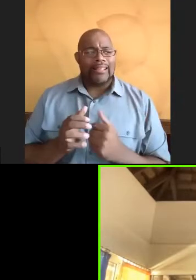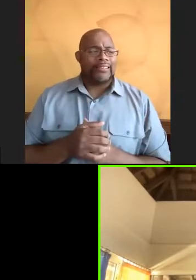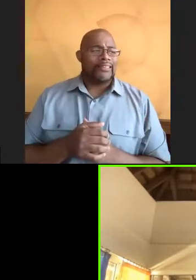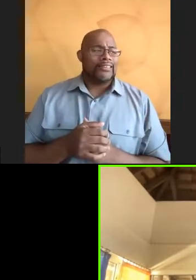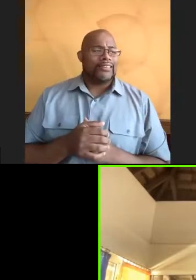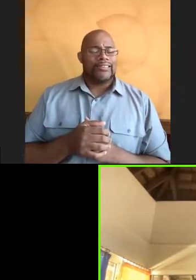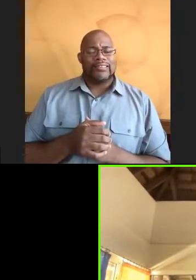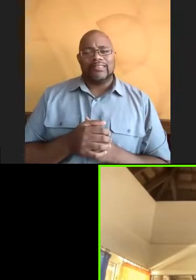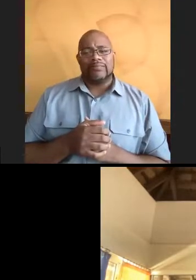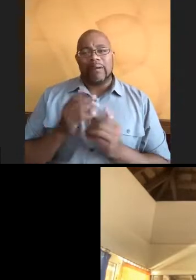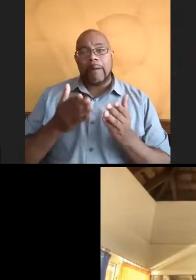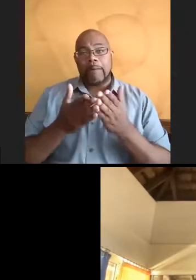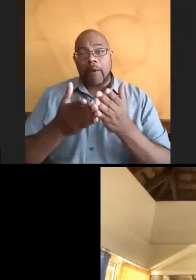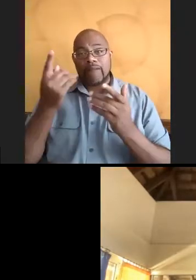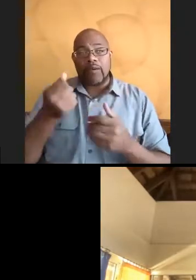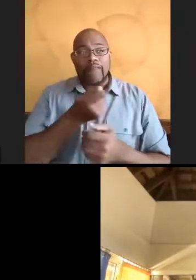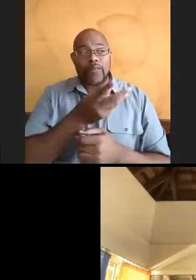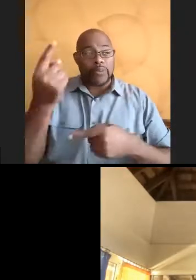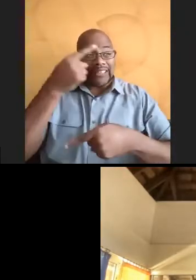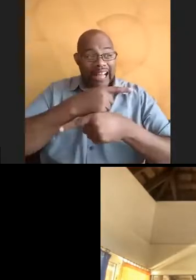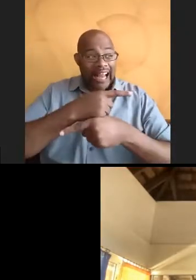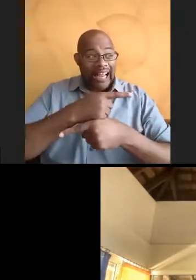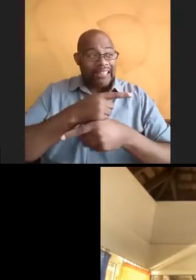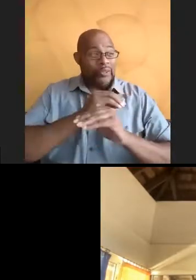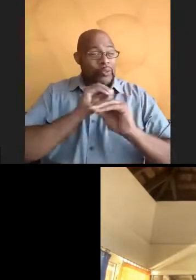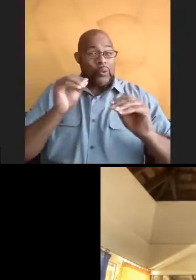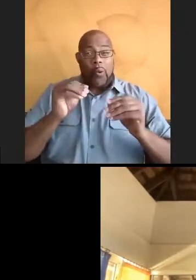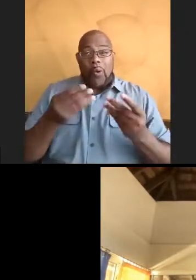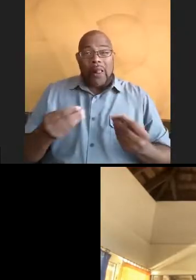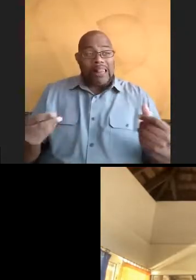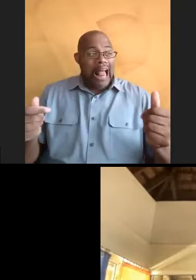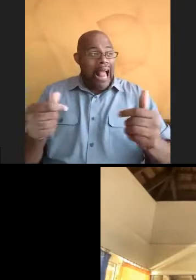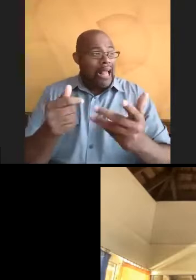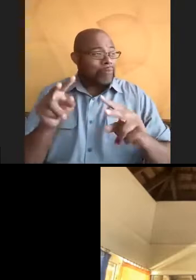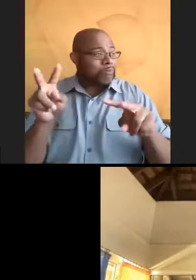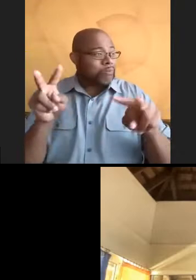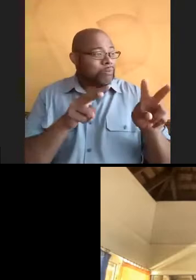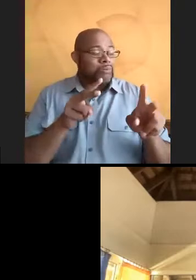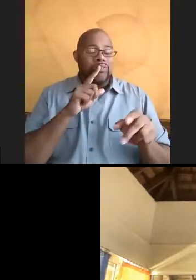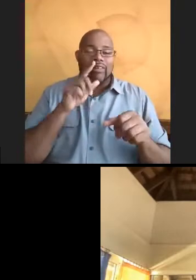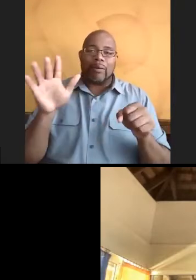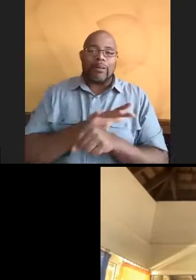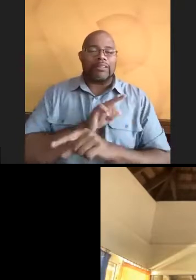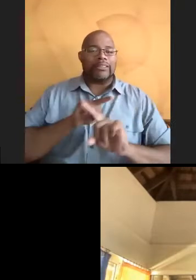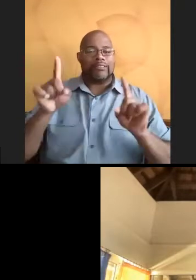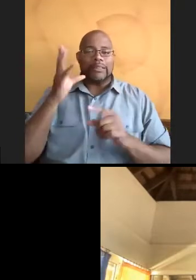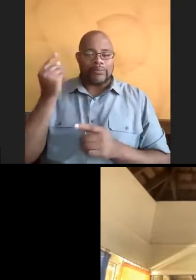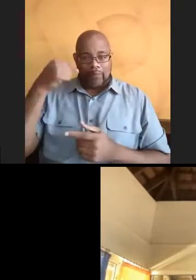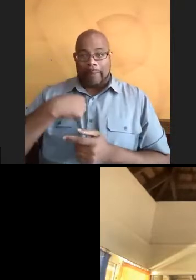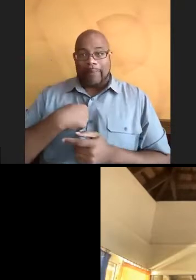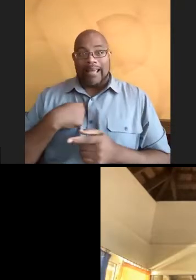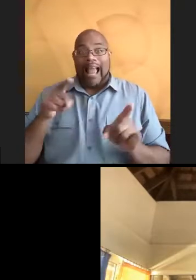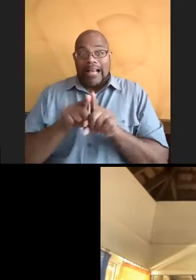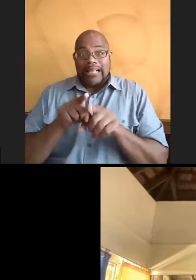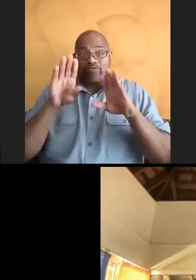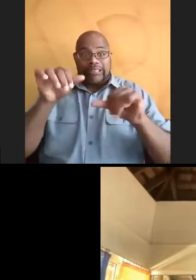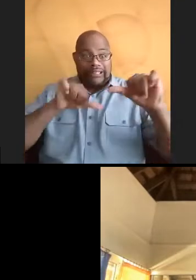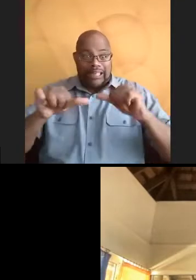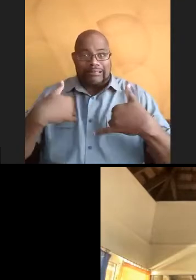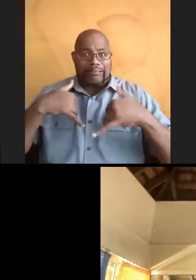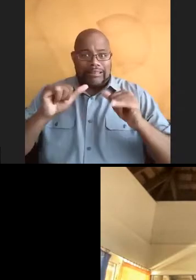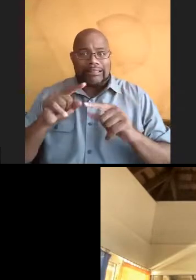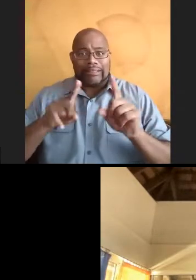Being on a boat for days and seeing, not seeing land. It's going to be a completely different experience for me, even as a Marine scientist,